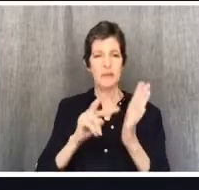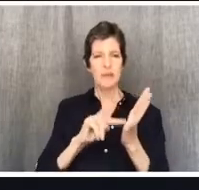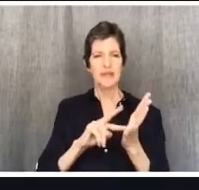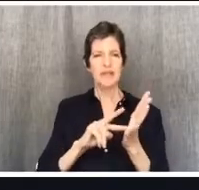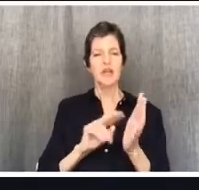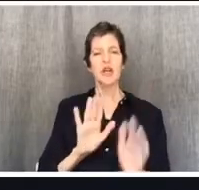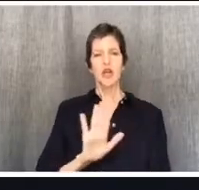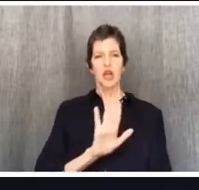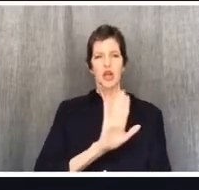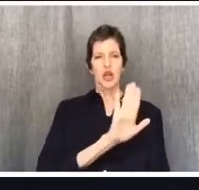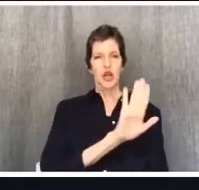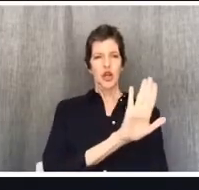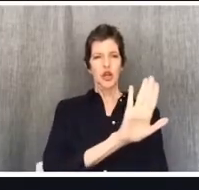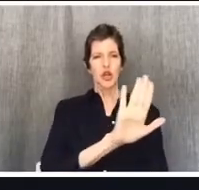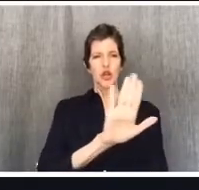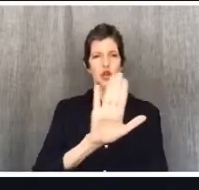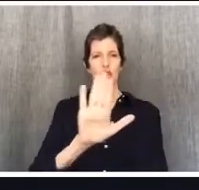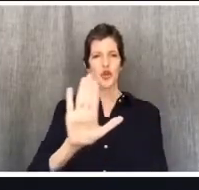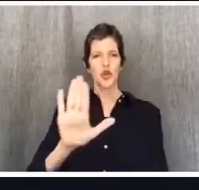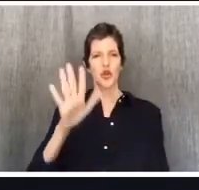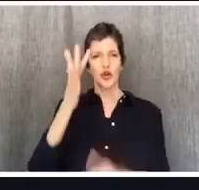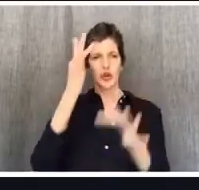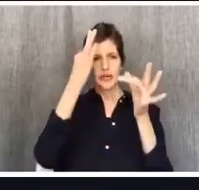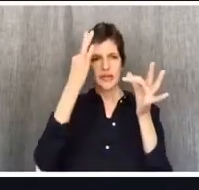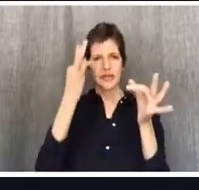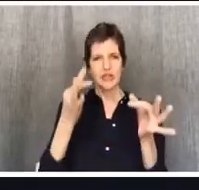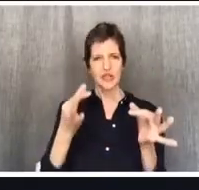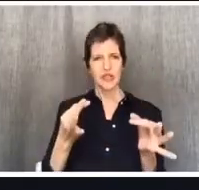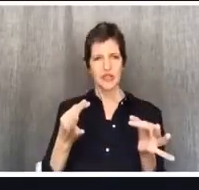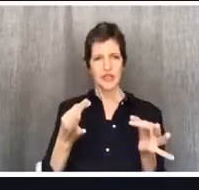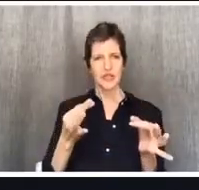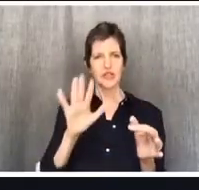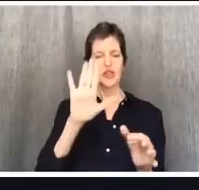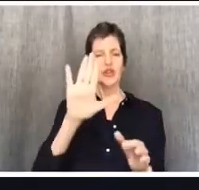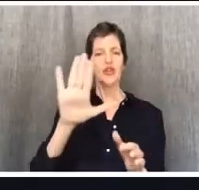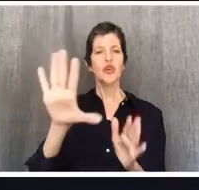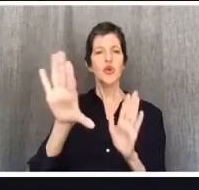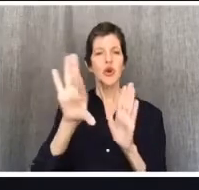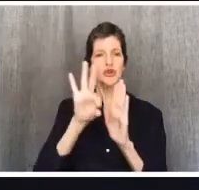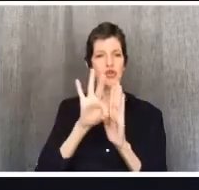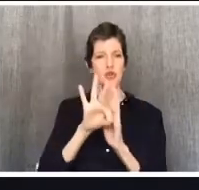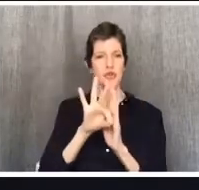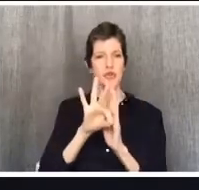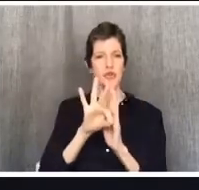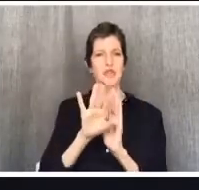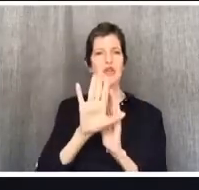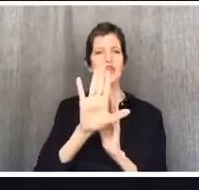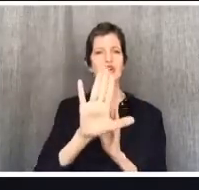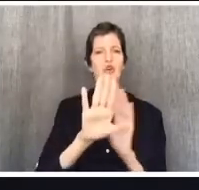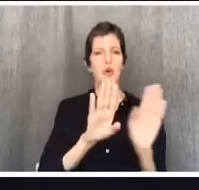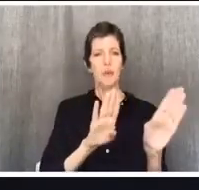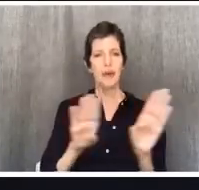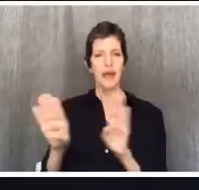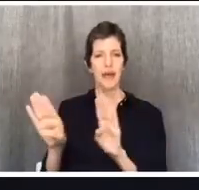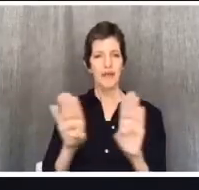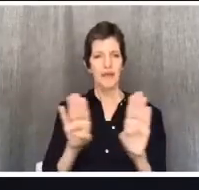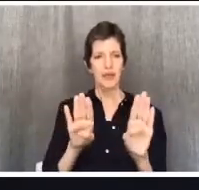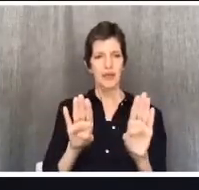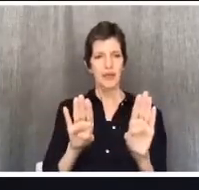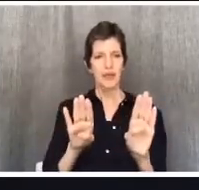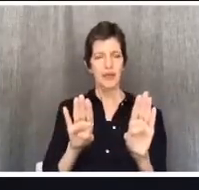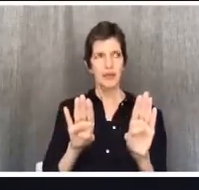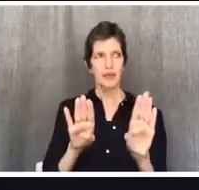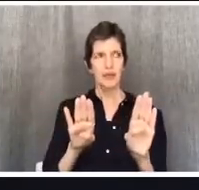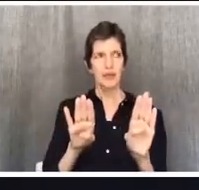to approach this issue. It's a really powerful way to approach this issue. He's saying to them, don't just ask if something is allowed.